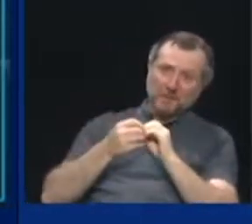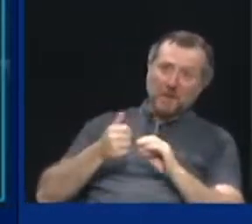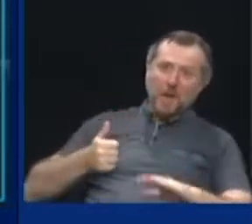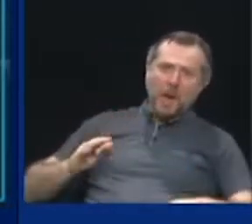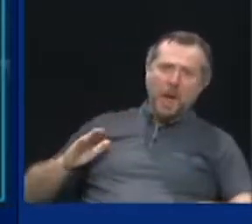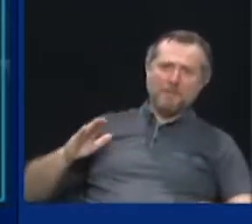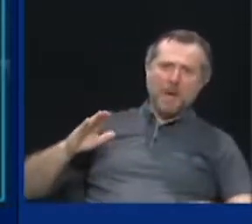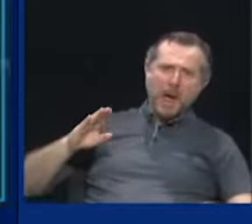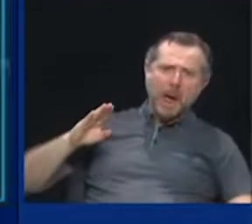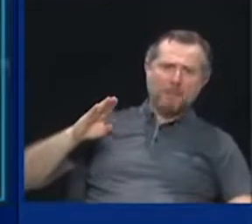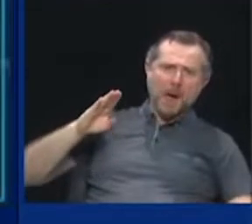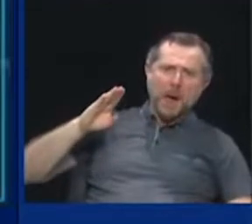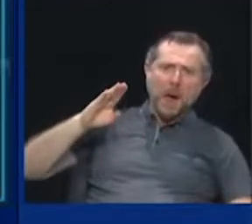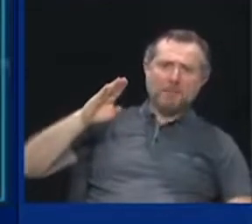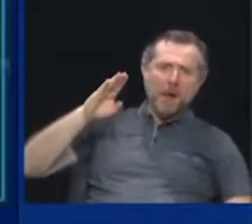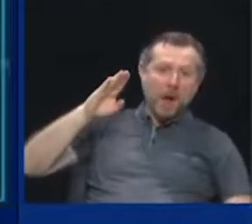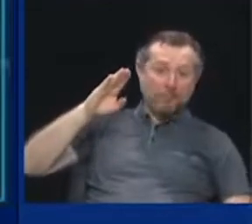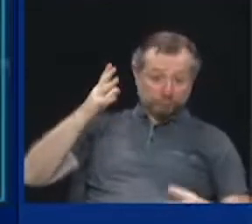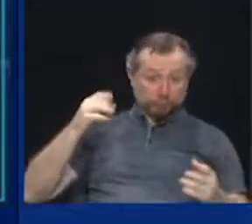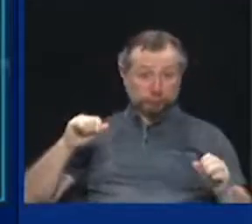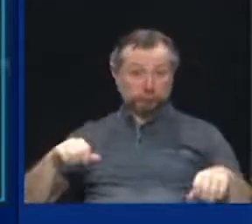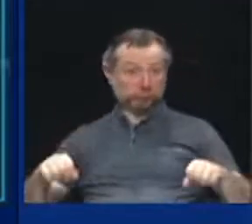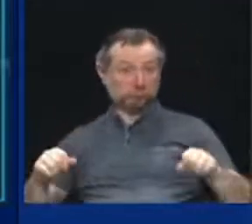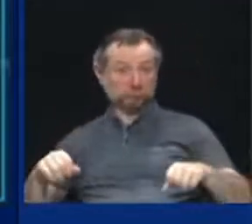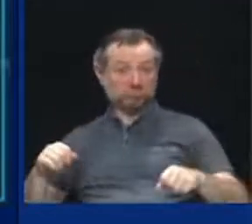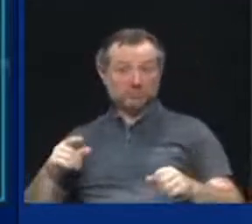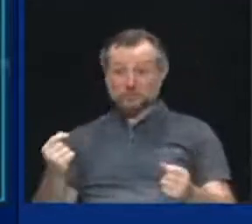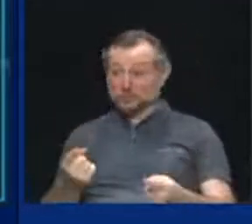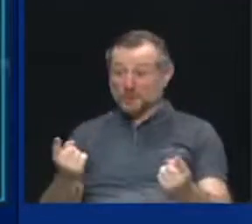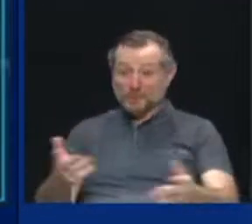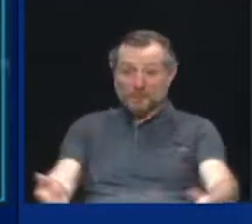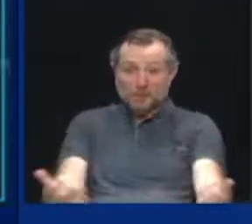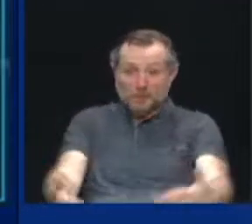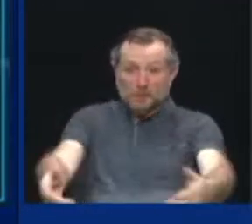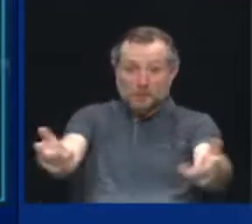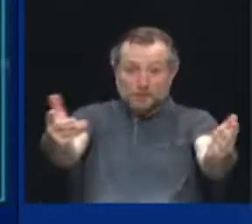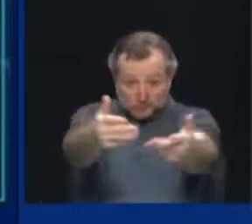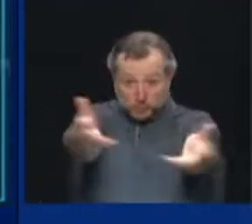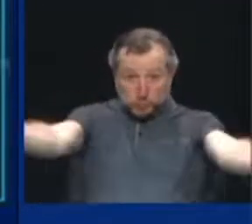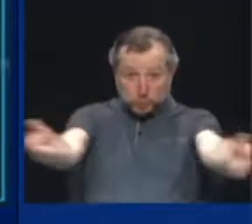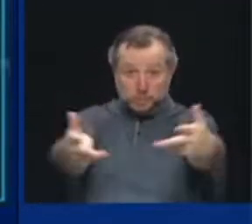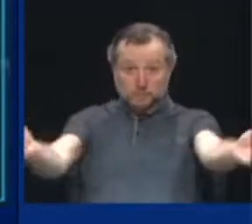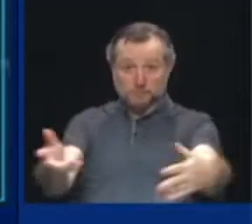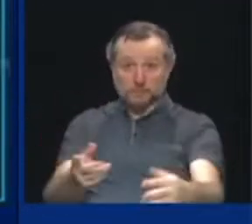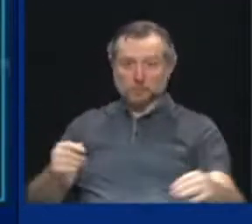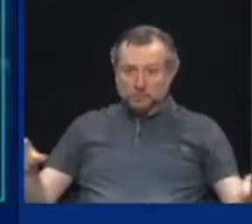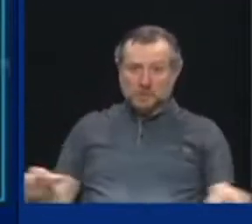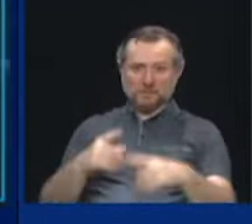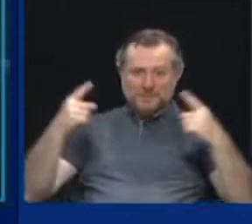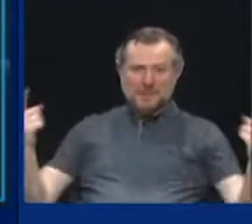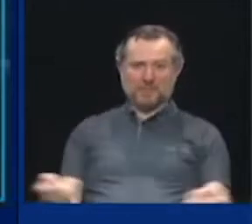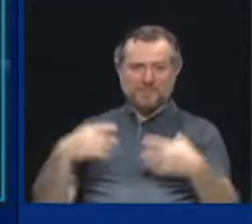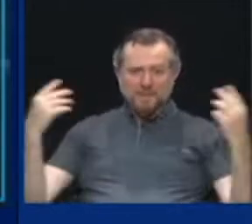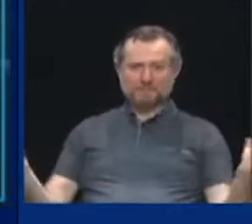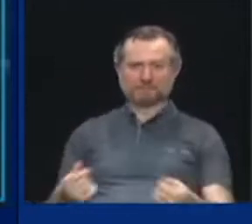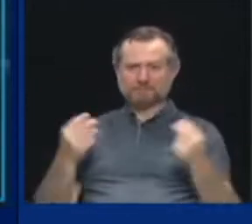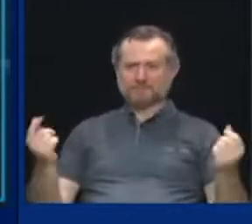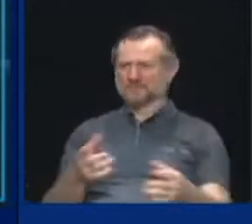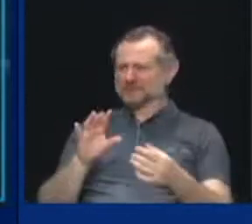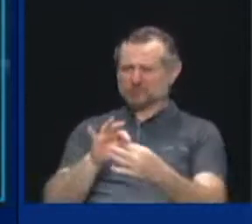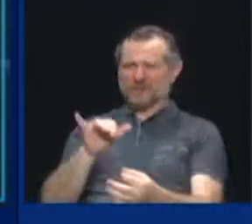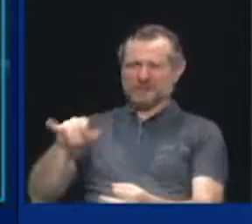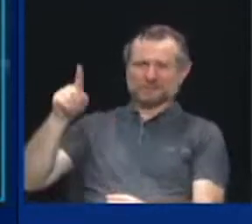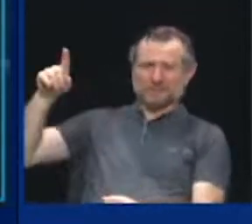are going up. Do something about it. Do something about it. And that's what makes us different as New